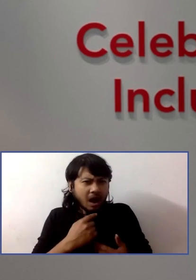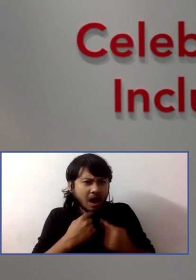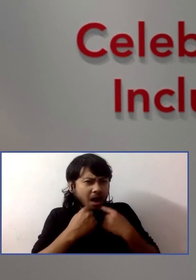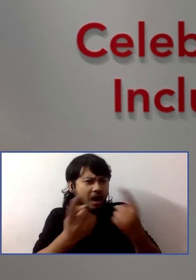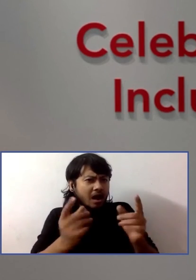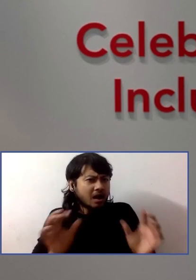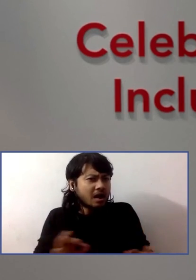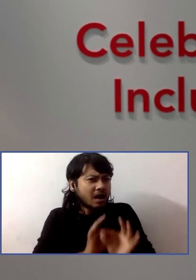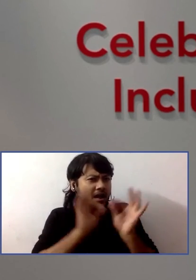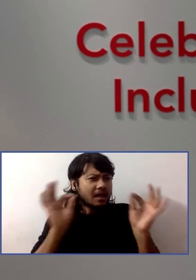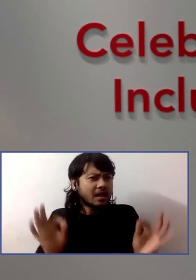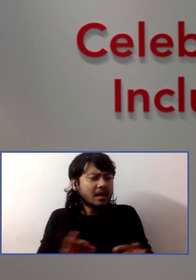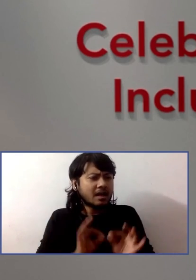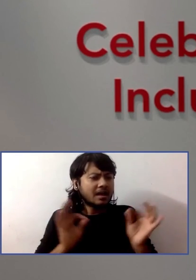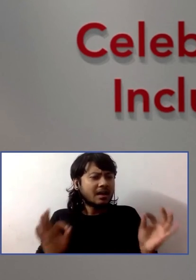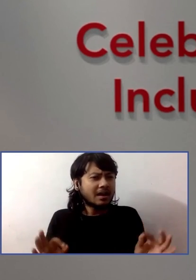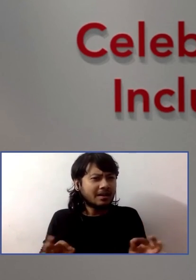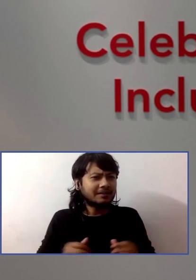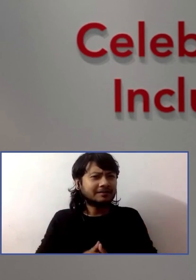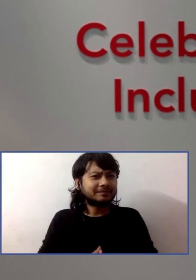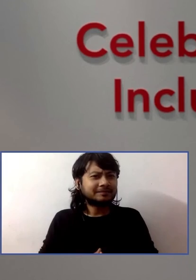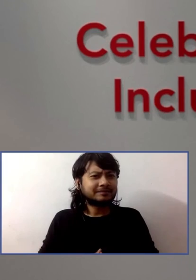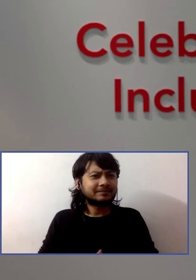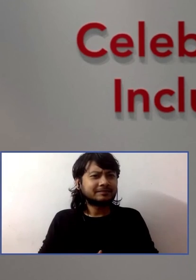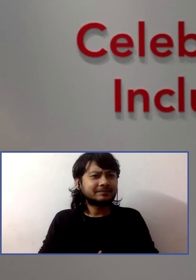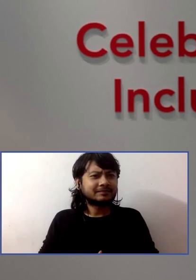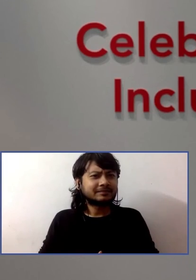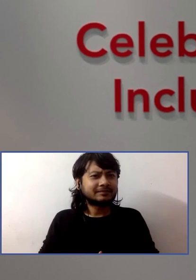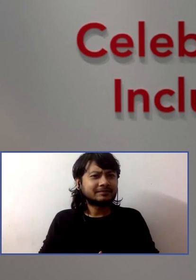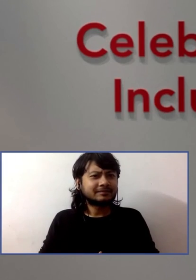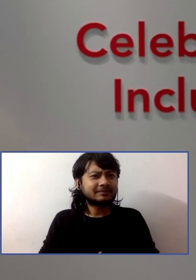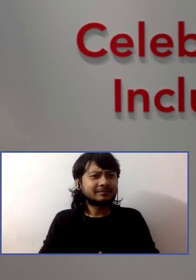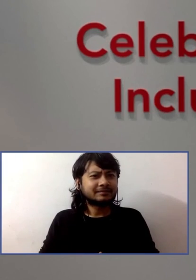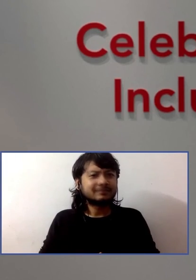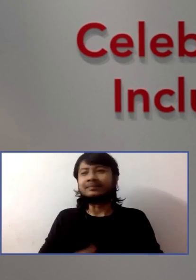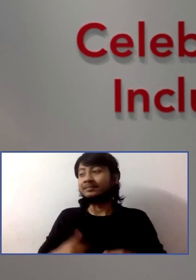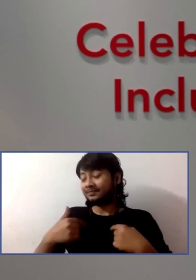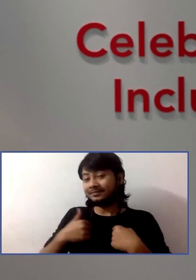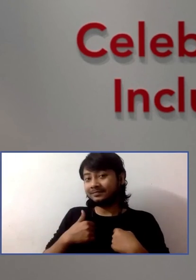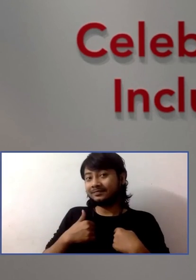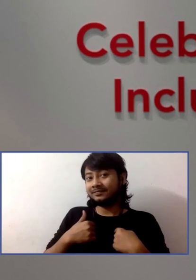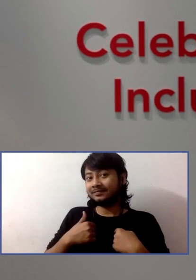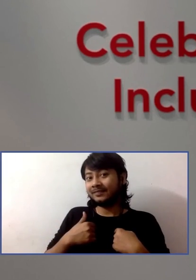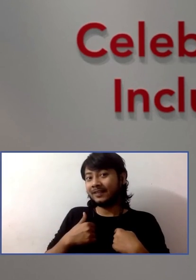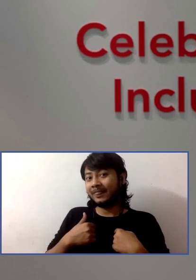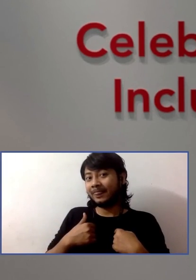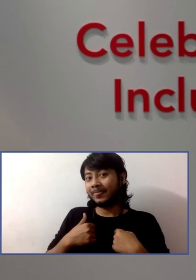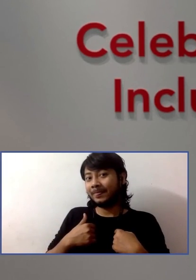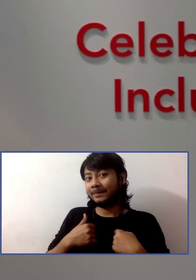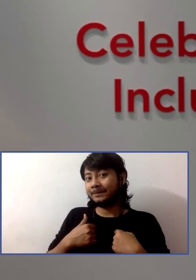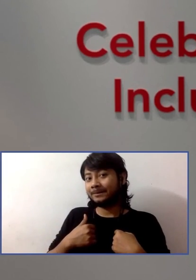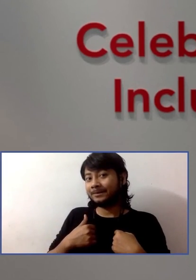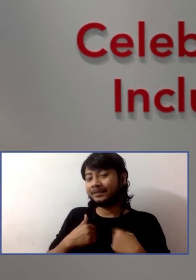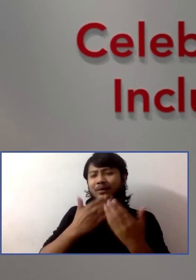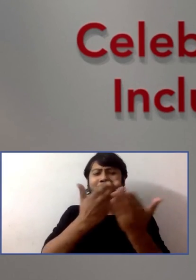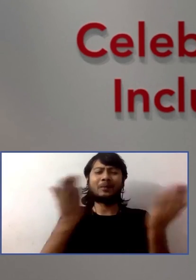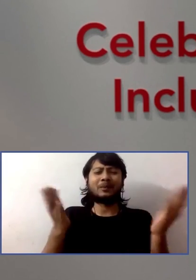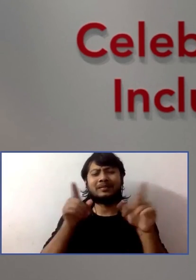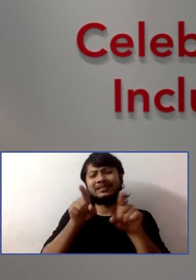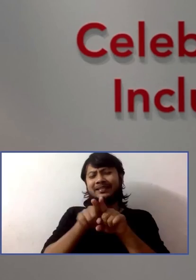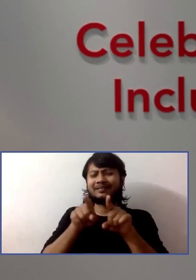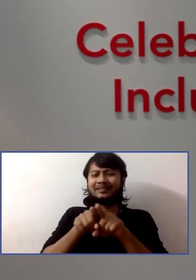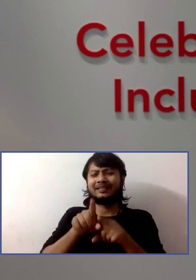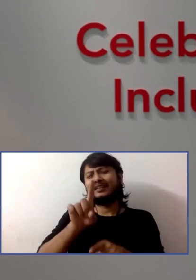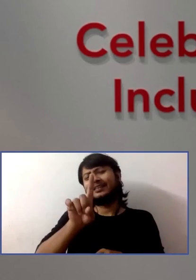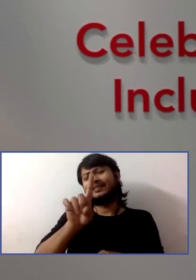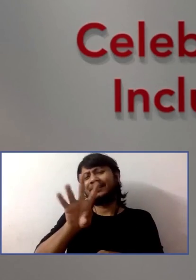Right? I tell him what everybody here would say for the next 10 to 15 minutes. It's